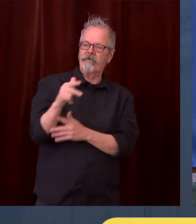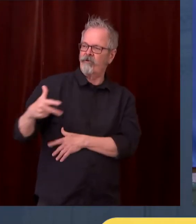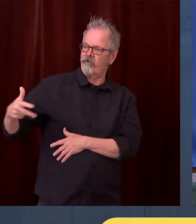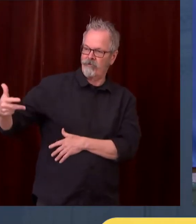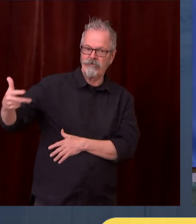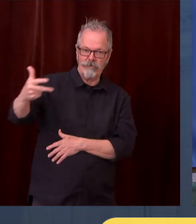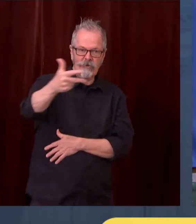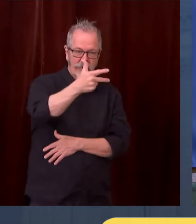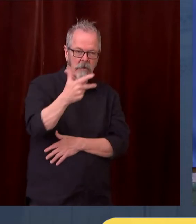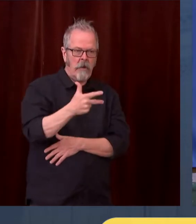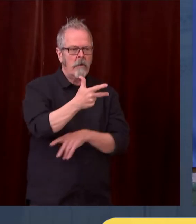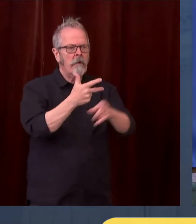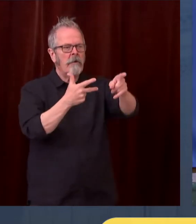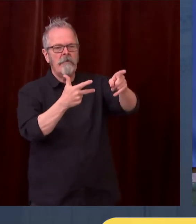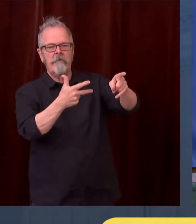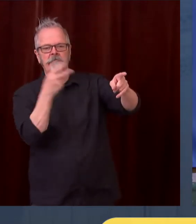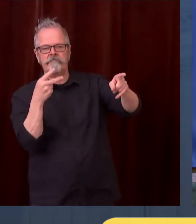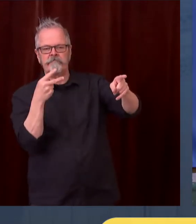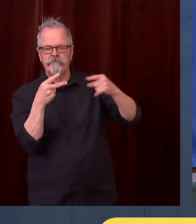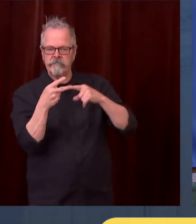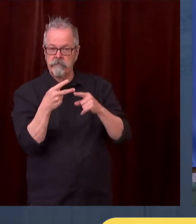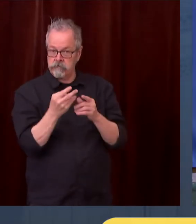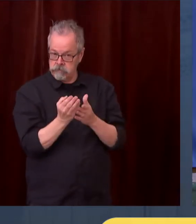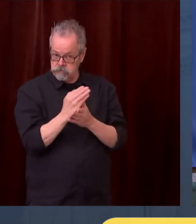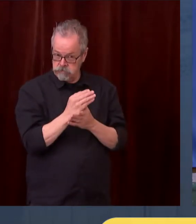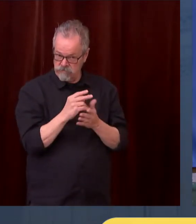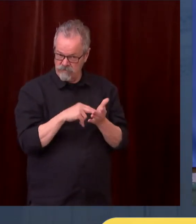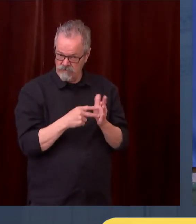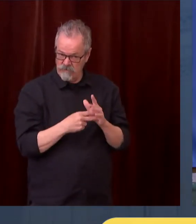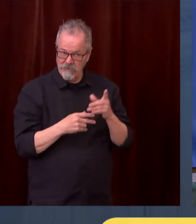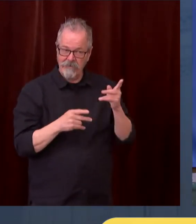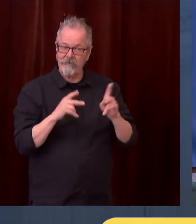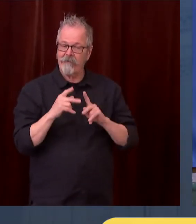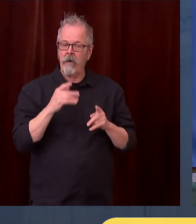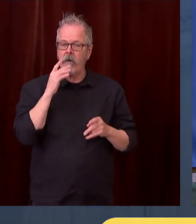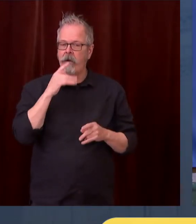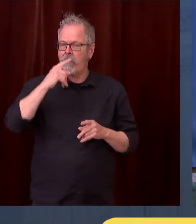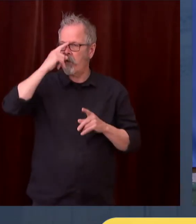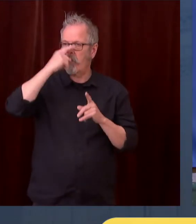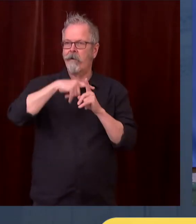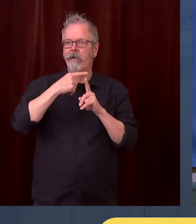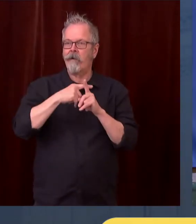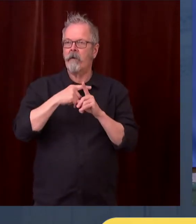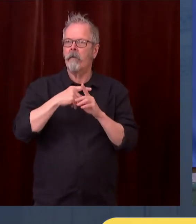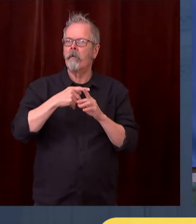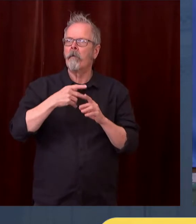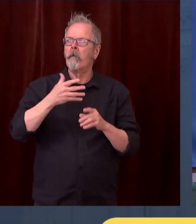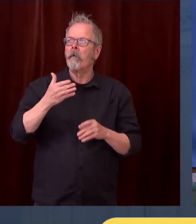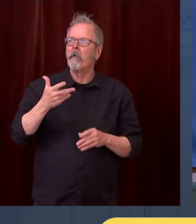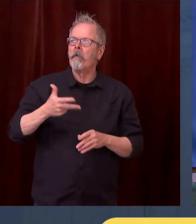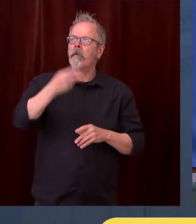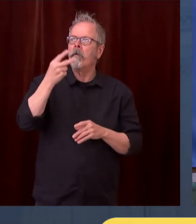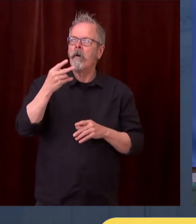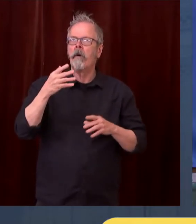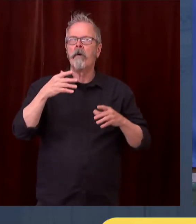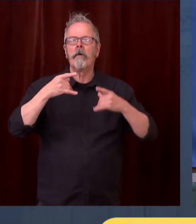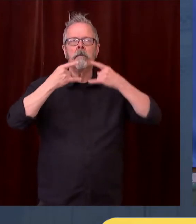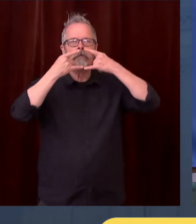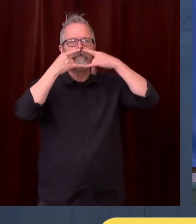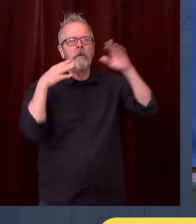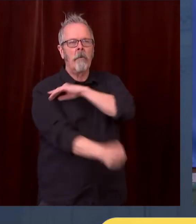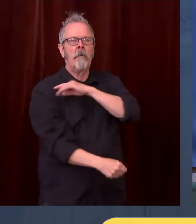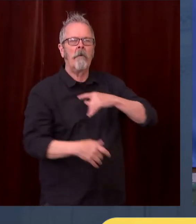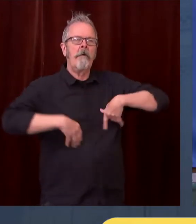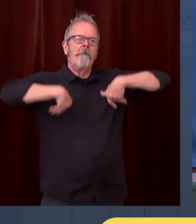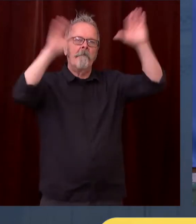as they're seeing hope on the horizon with vaccinations increasing if they see potentially three weeks of rolling back to phase two. Is